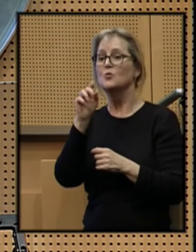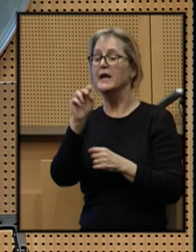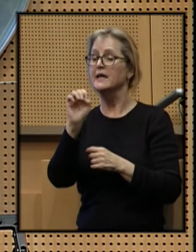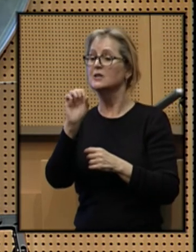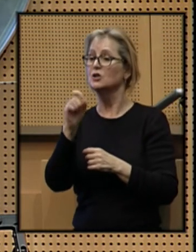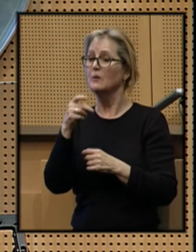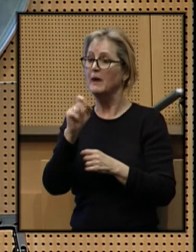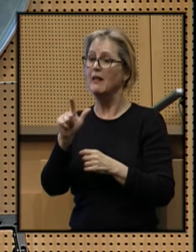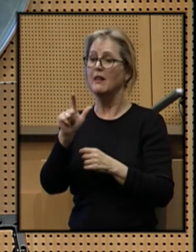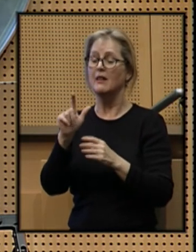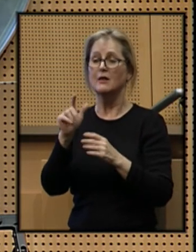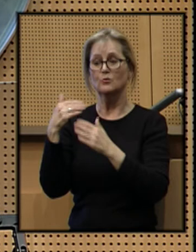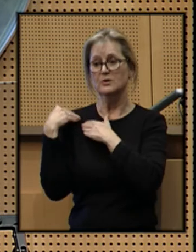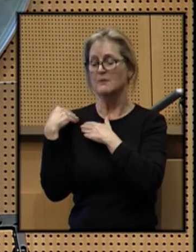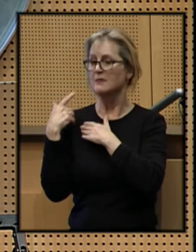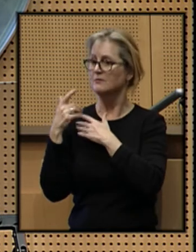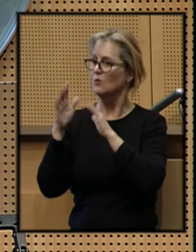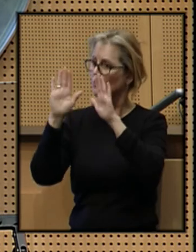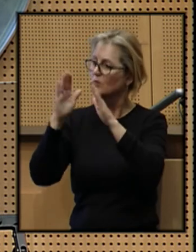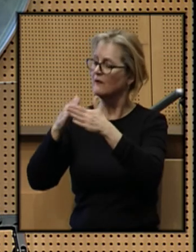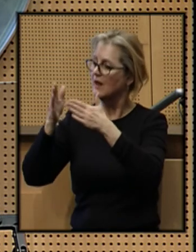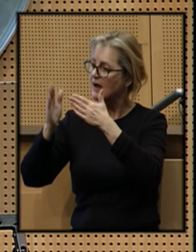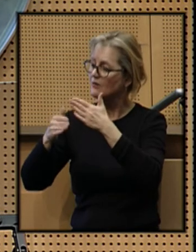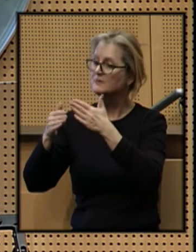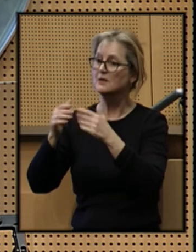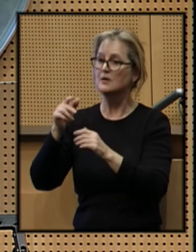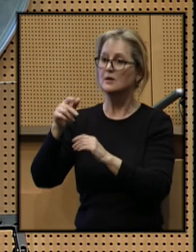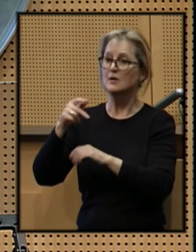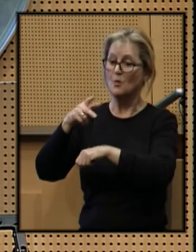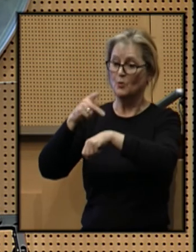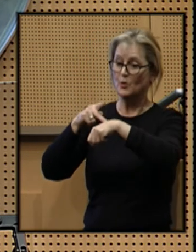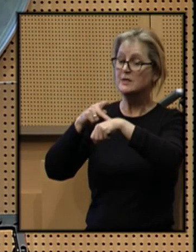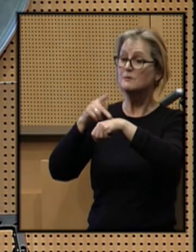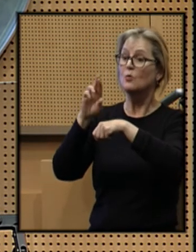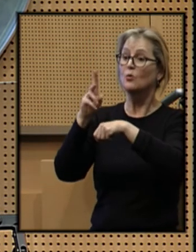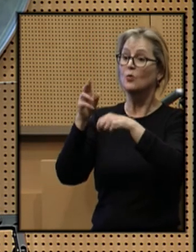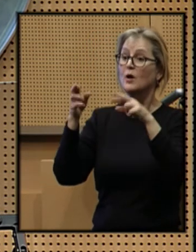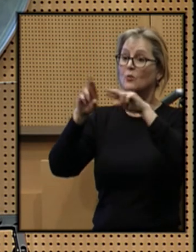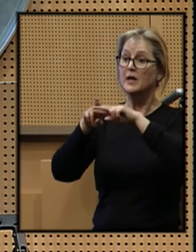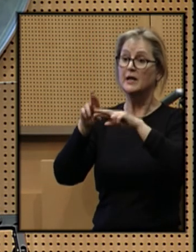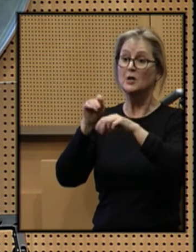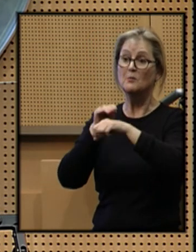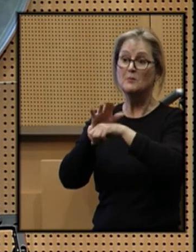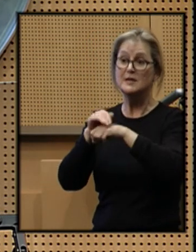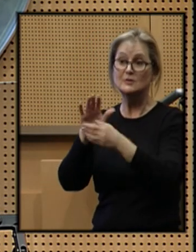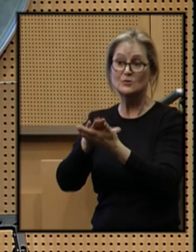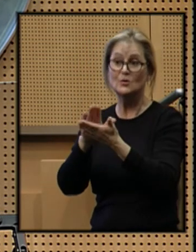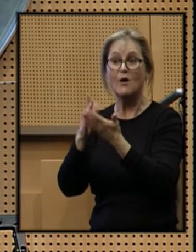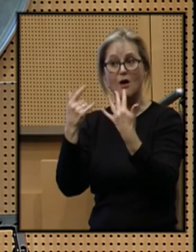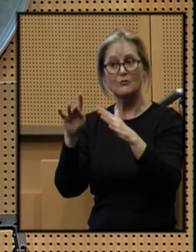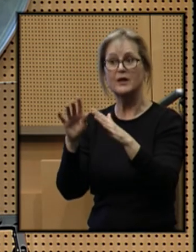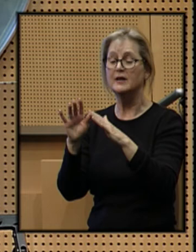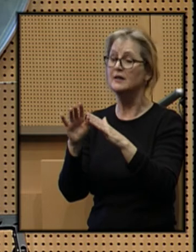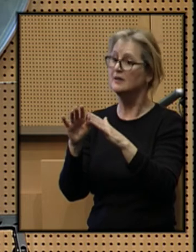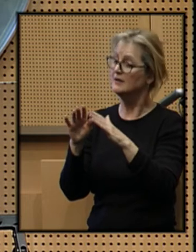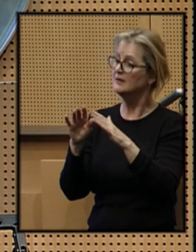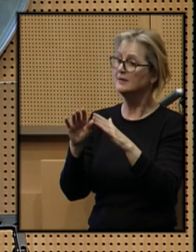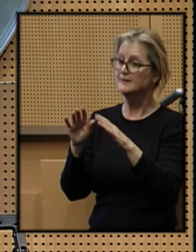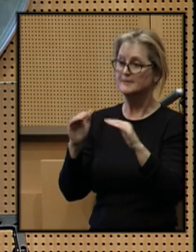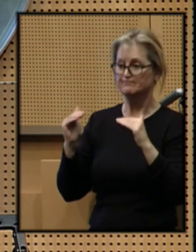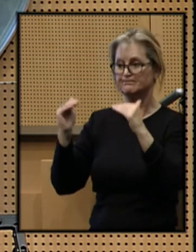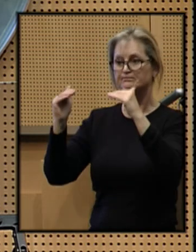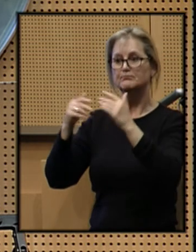for driving incredible outcomes as the principal of Rainier Beach School and is already invigorating our new department.